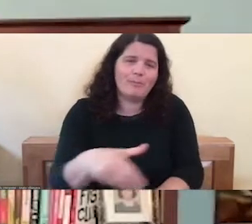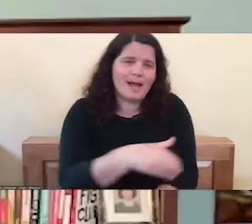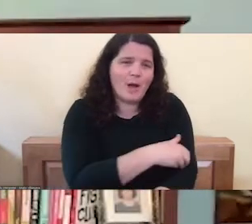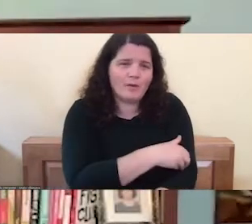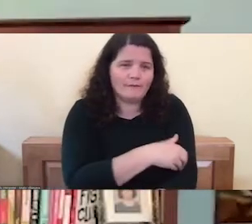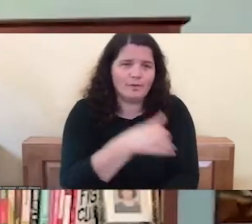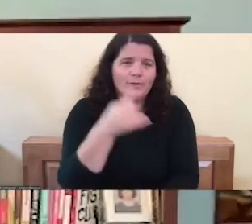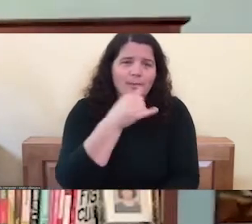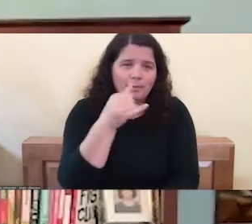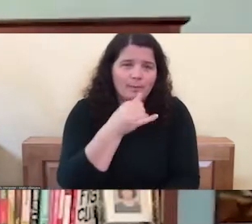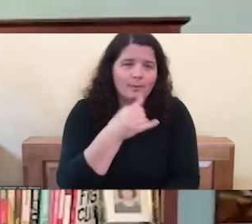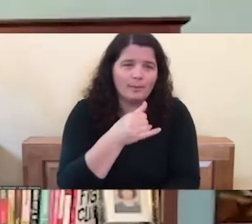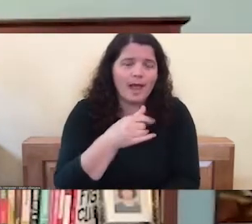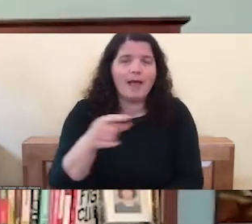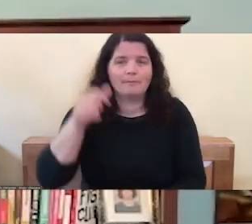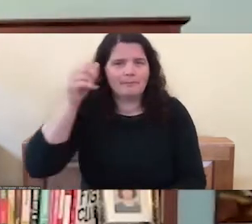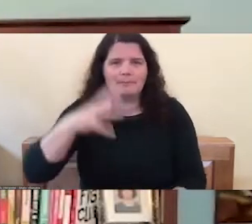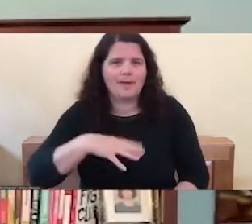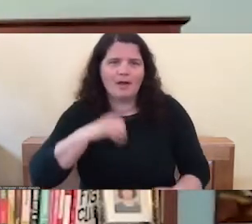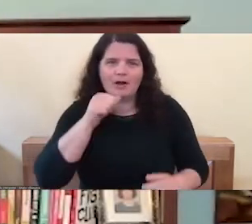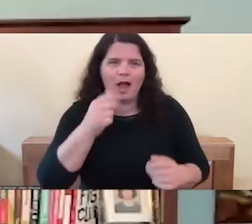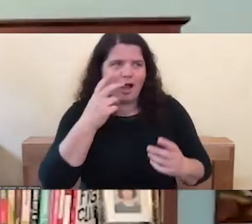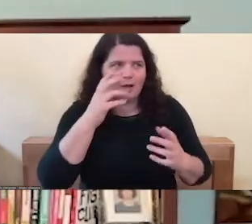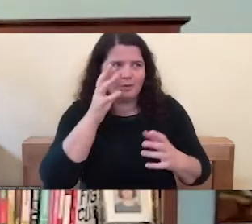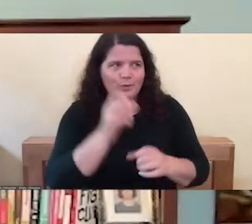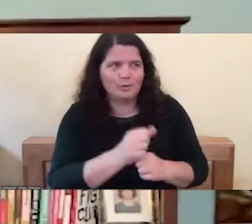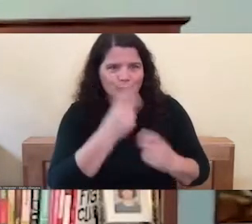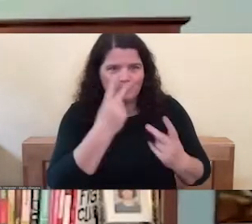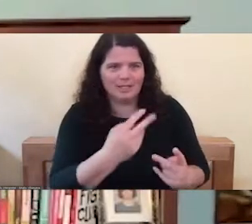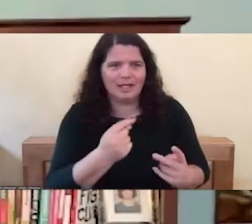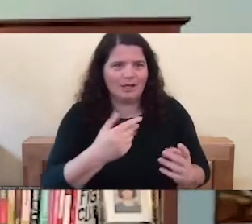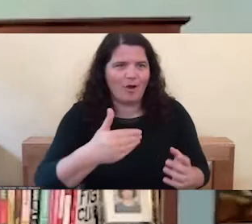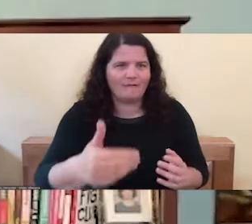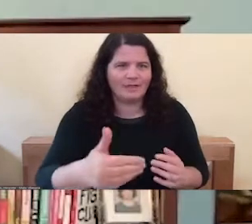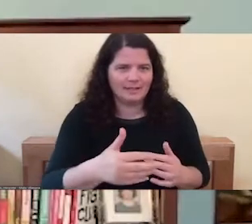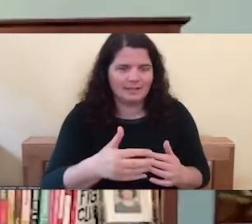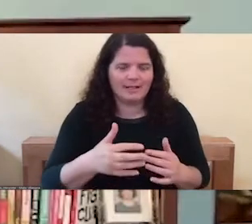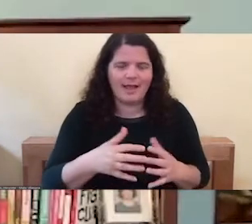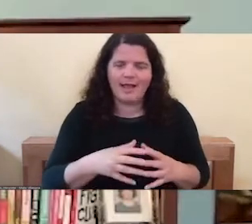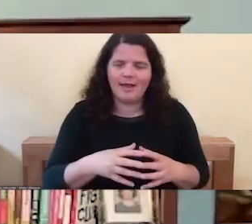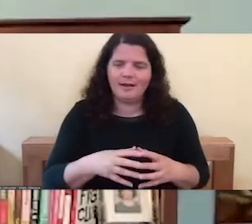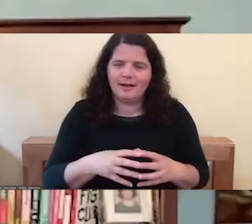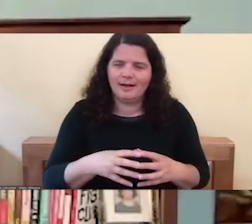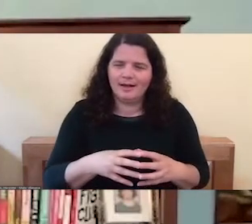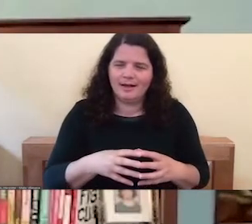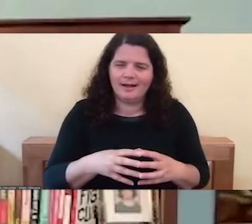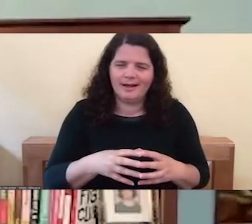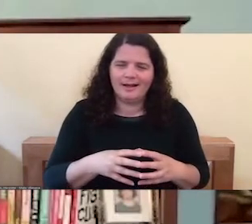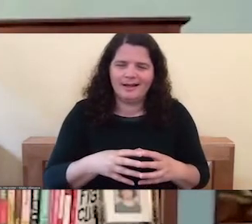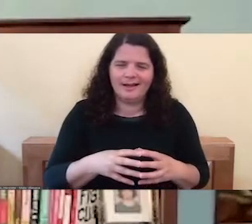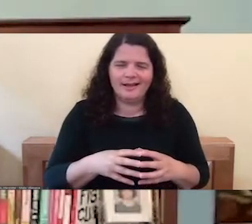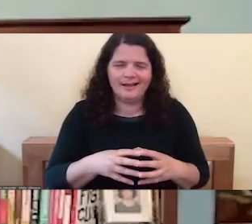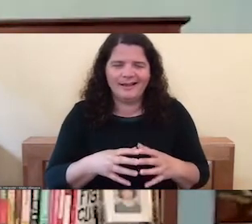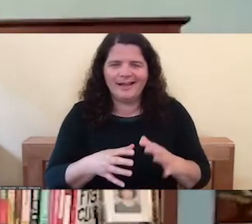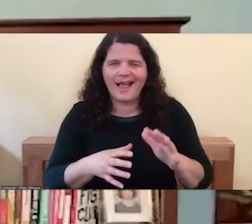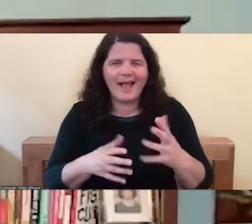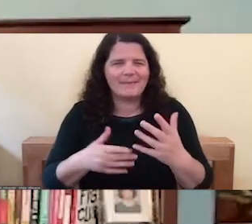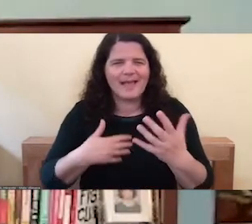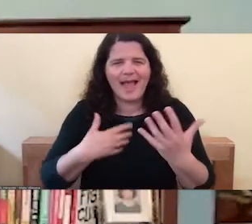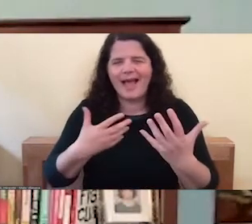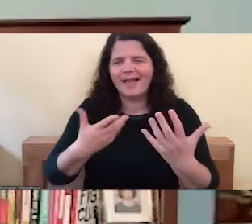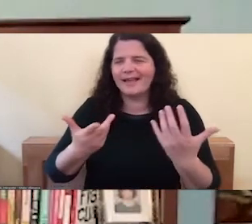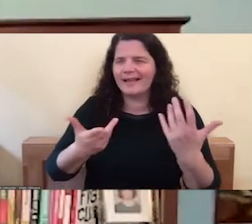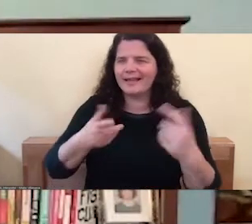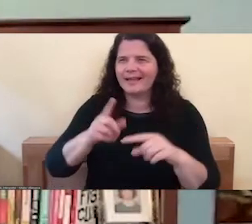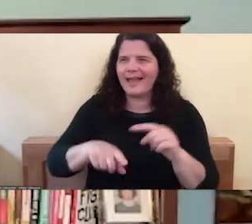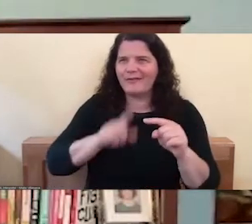again, I, I, I'm not in the position to say it's different energy that's channeled through people